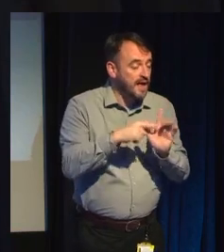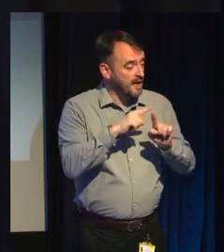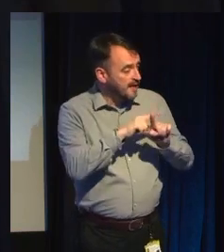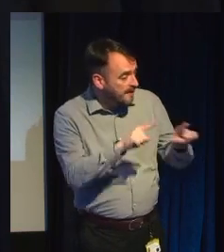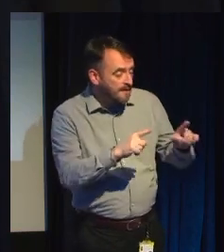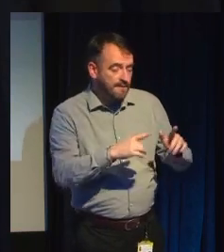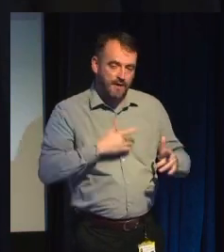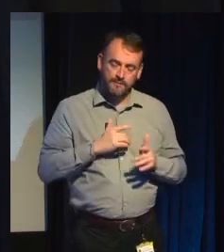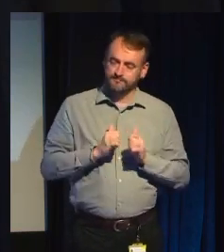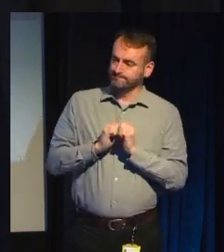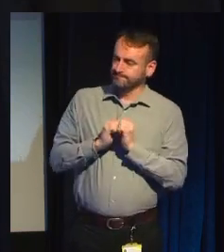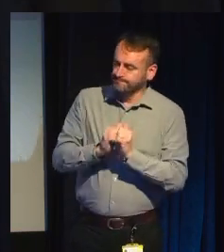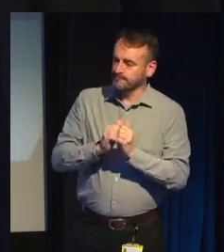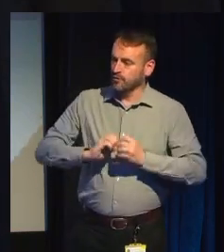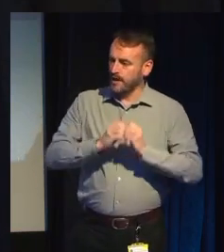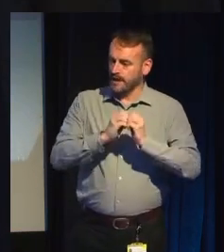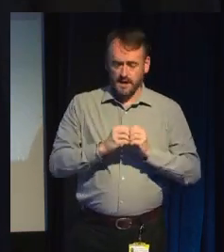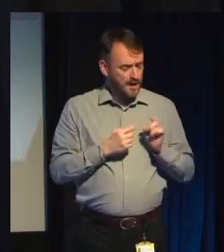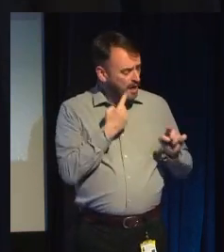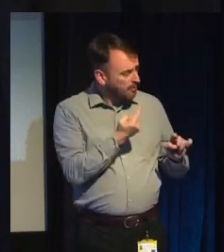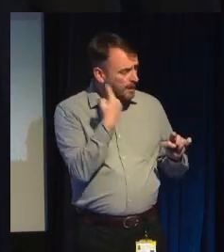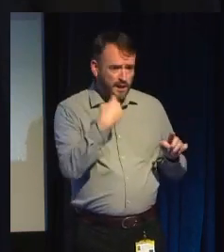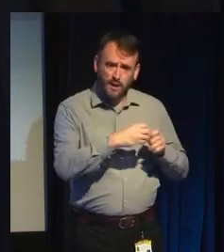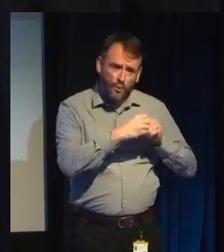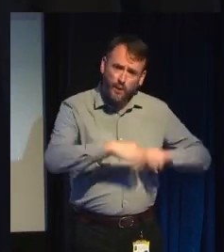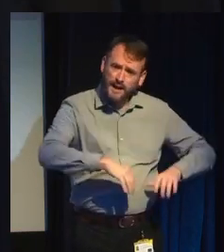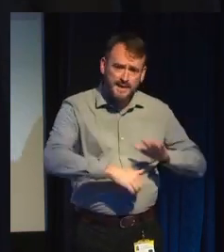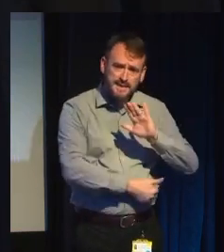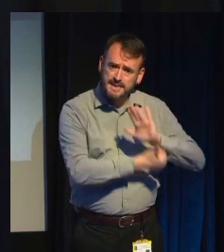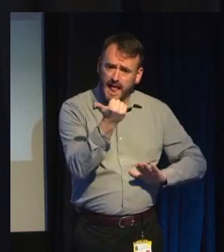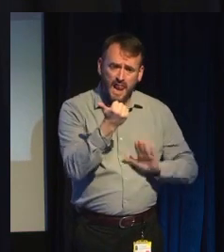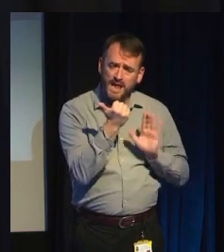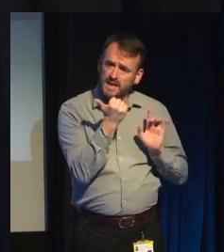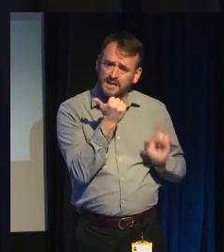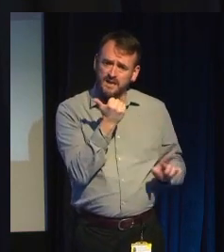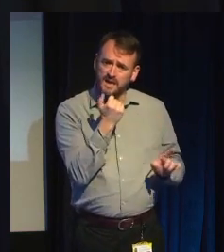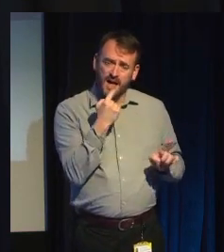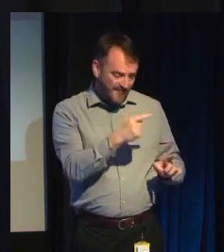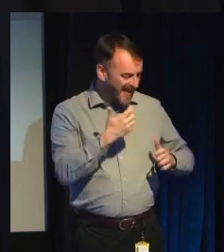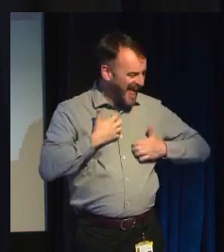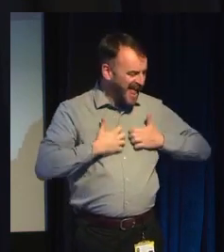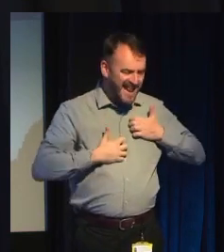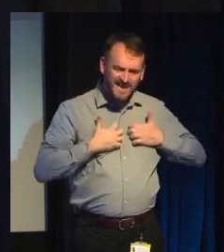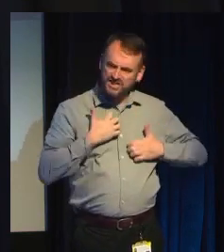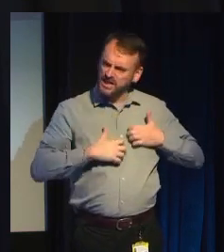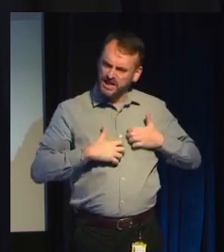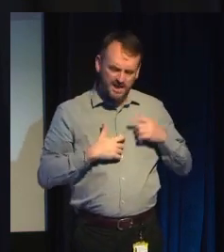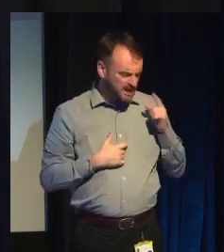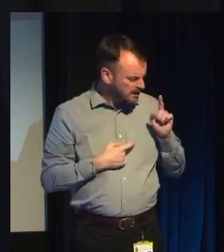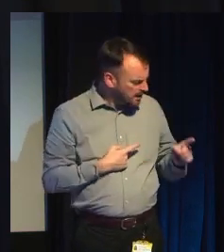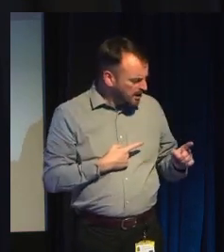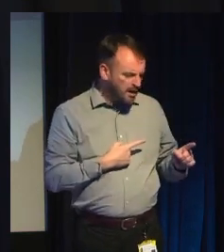time, I thought this was a terrible waste, a big misdirection of energy from people who had really valuable skills.